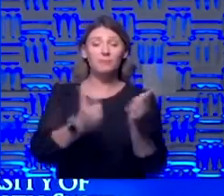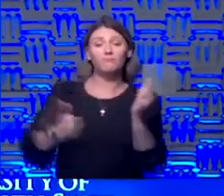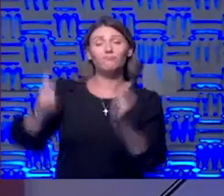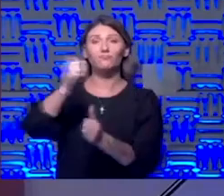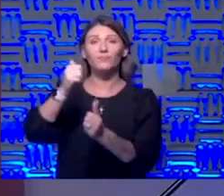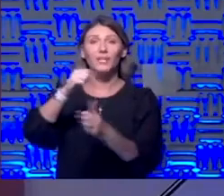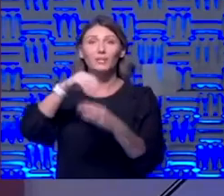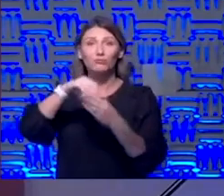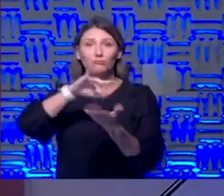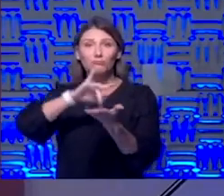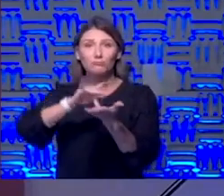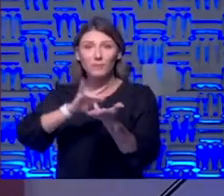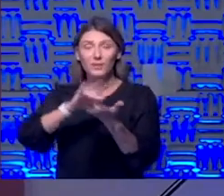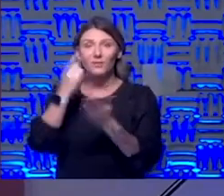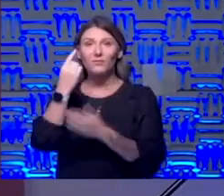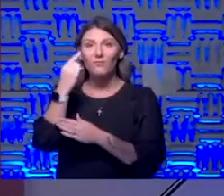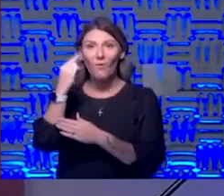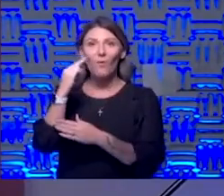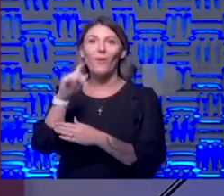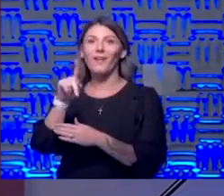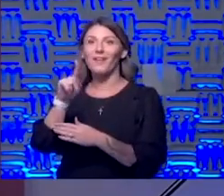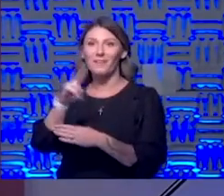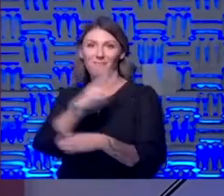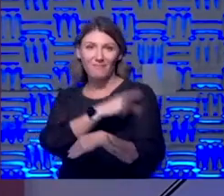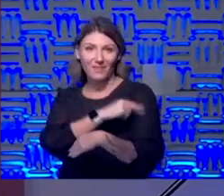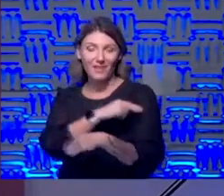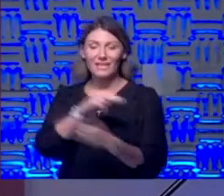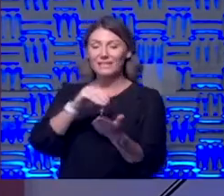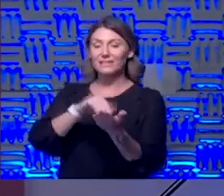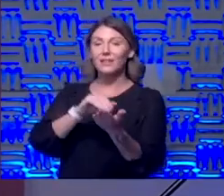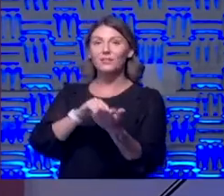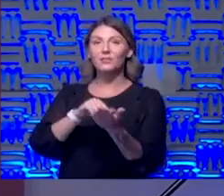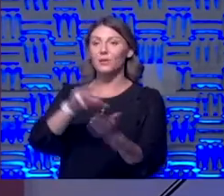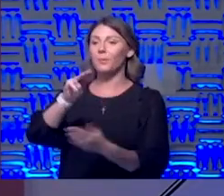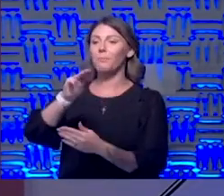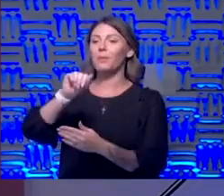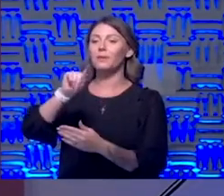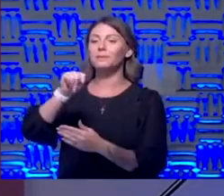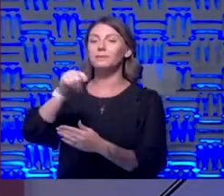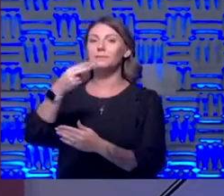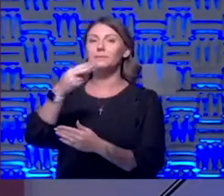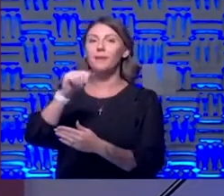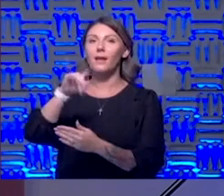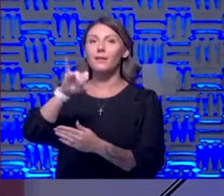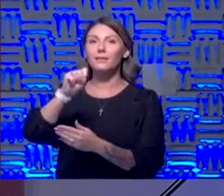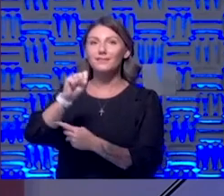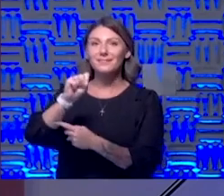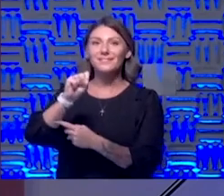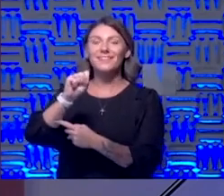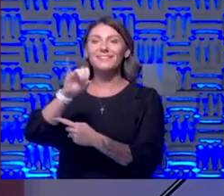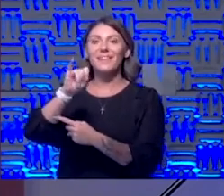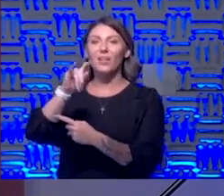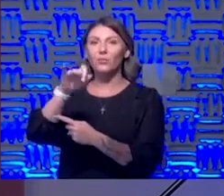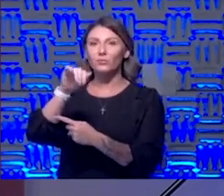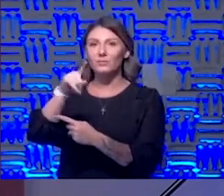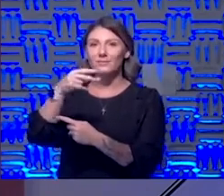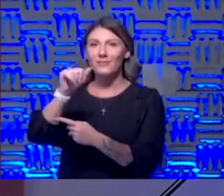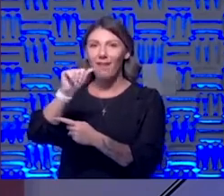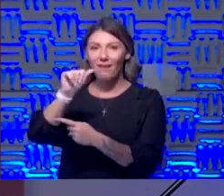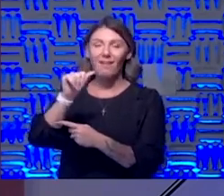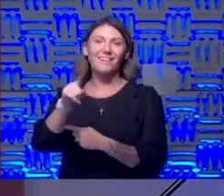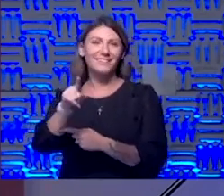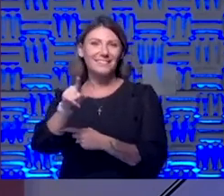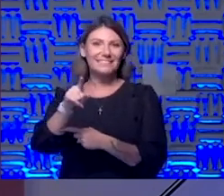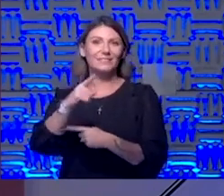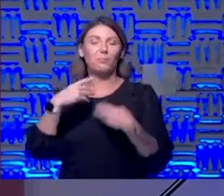medicine for the University of Kansas Medical Center Dr. Matthias Salatay. Dr. Salatay is a pulmonologist and he's going to update